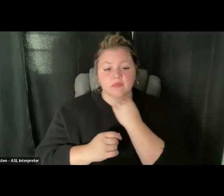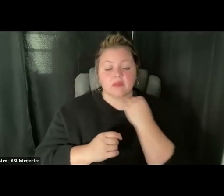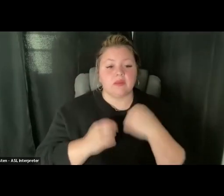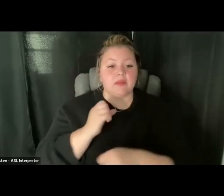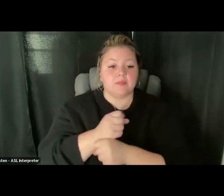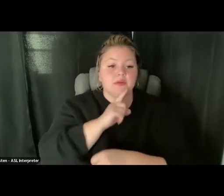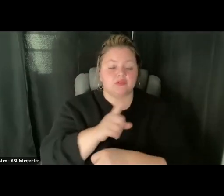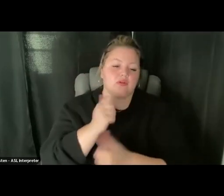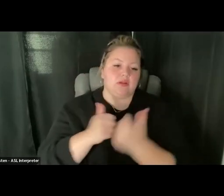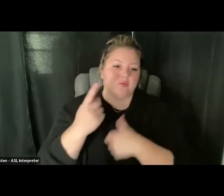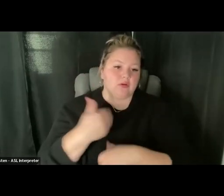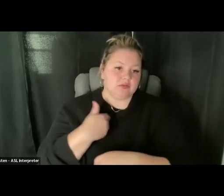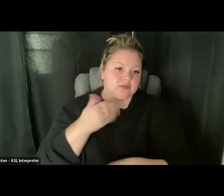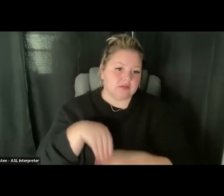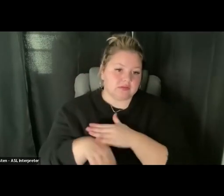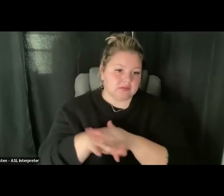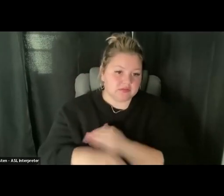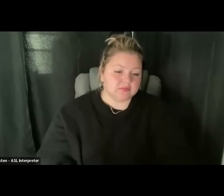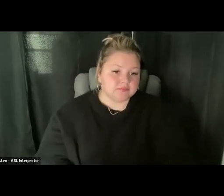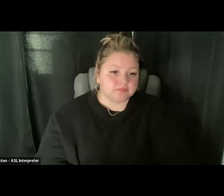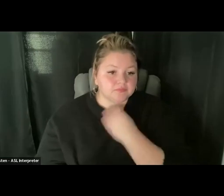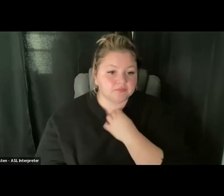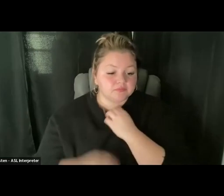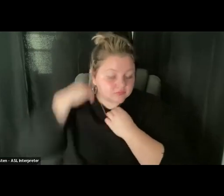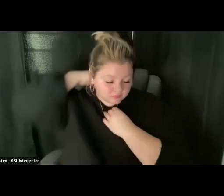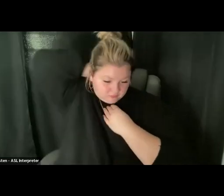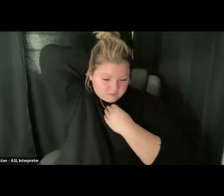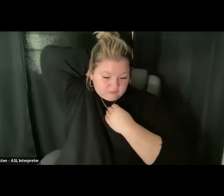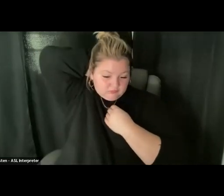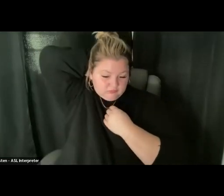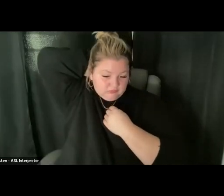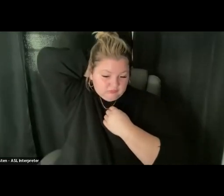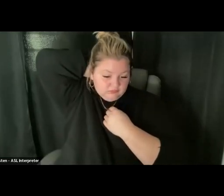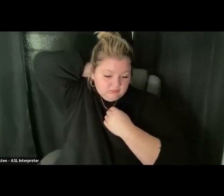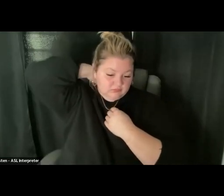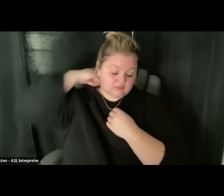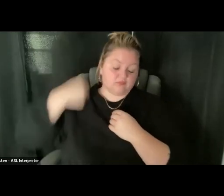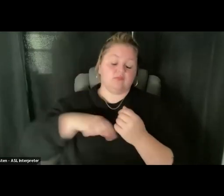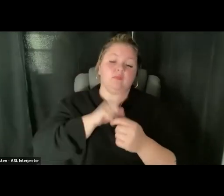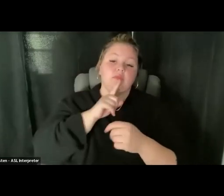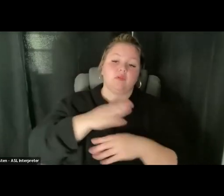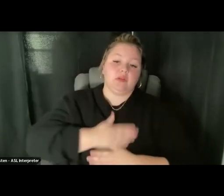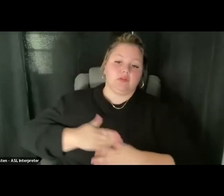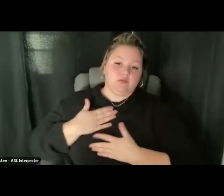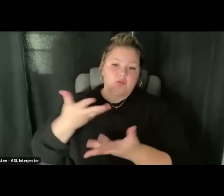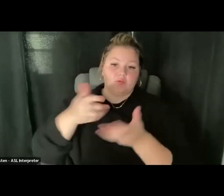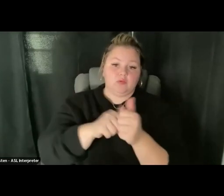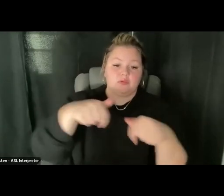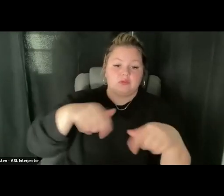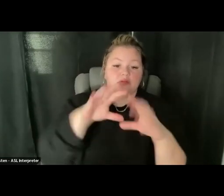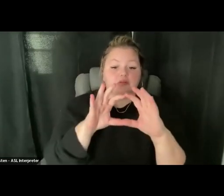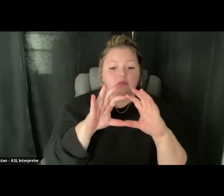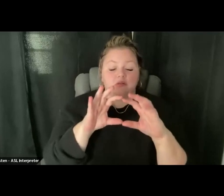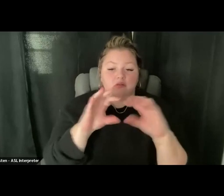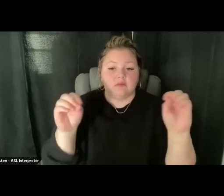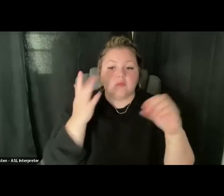for everyone. We love working with organizations like yours, especially to be proactive. My